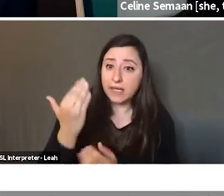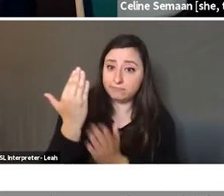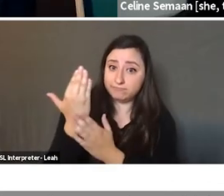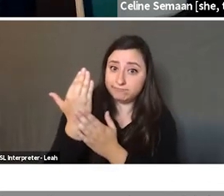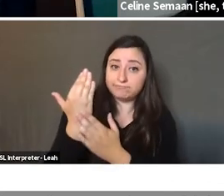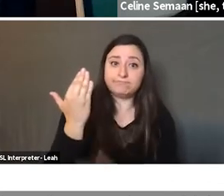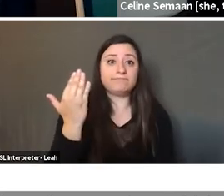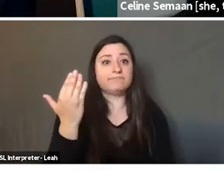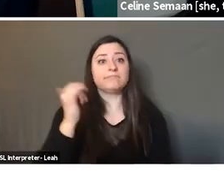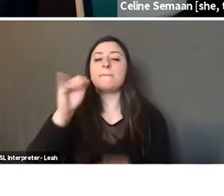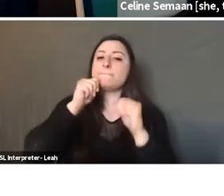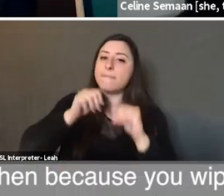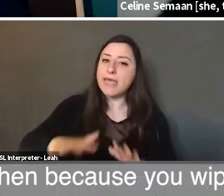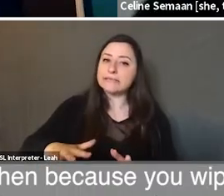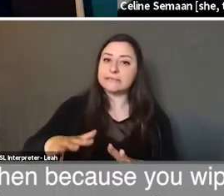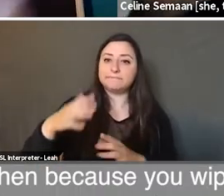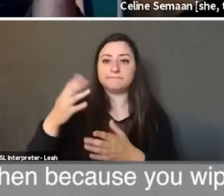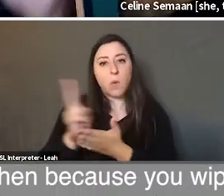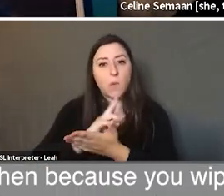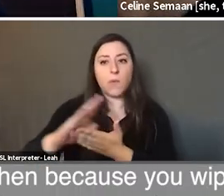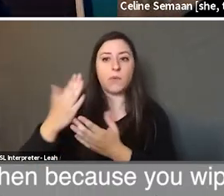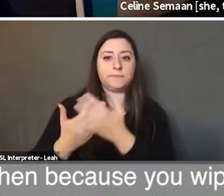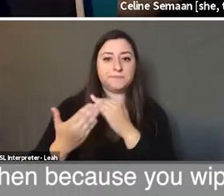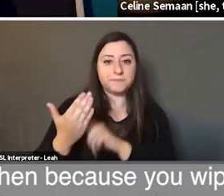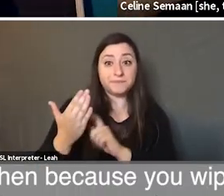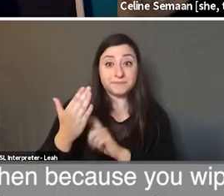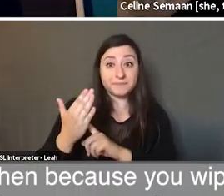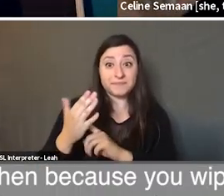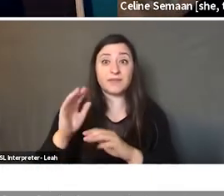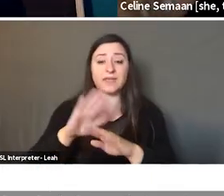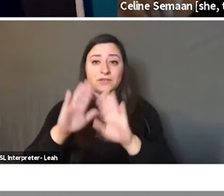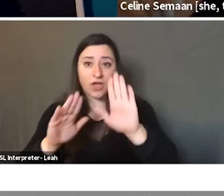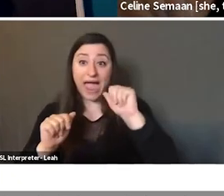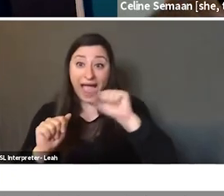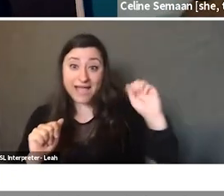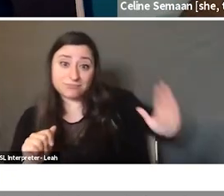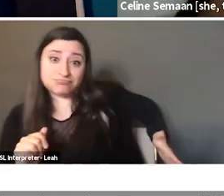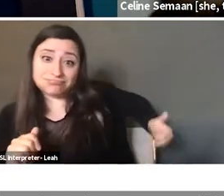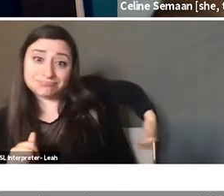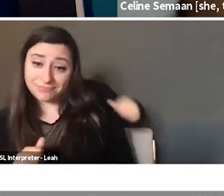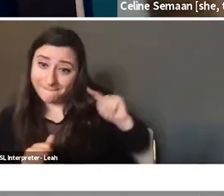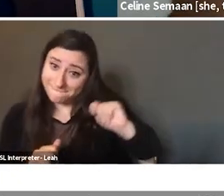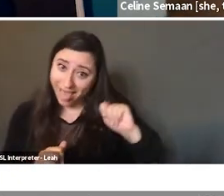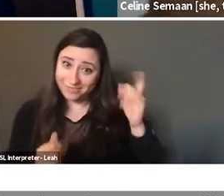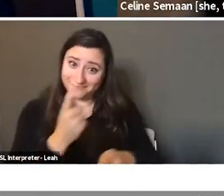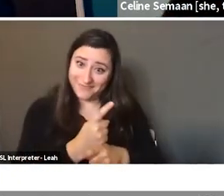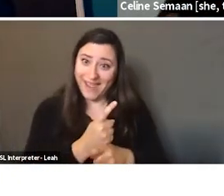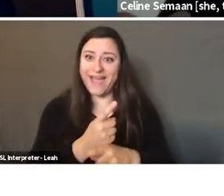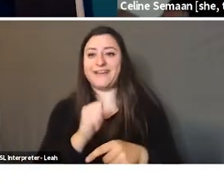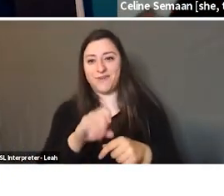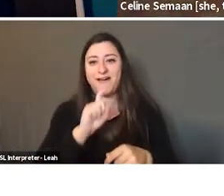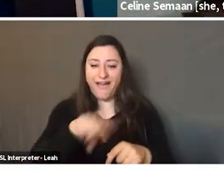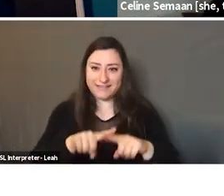as a sign of blessing. And then because you would wipe your ass and the left hand, by the way, that's why they had to